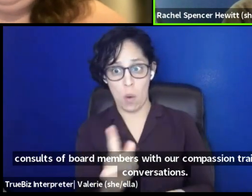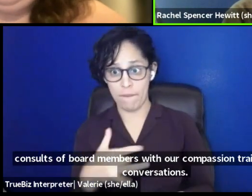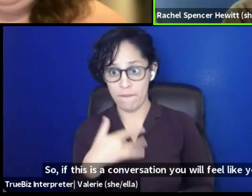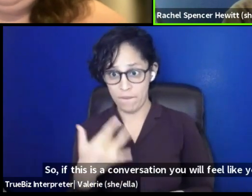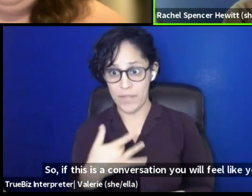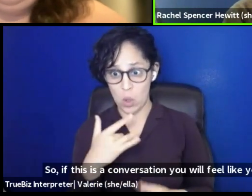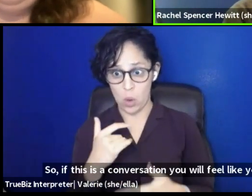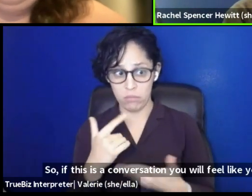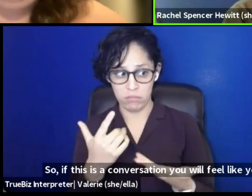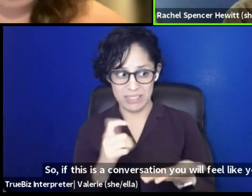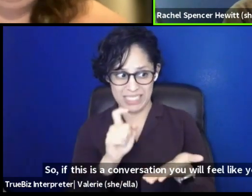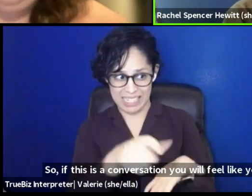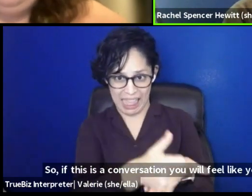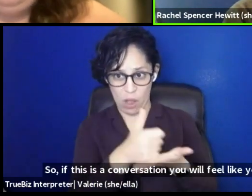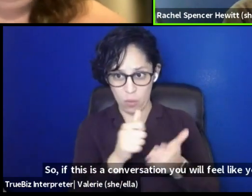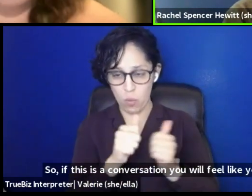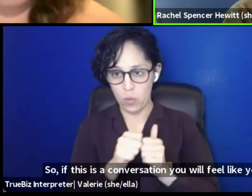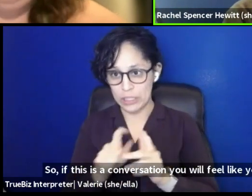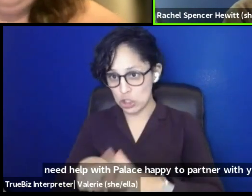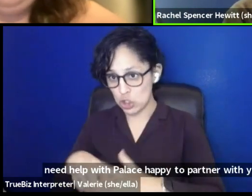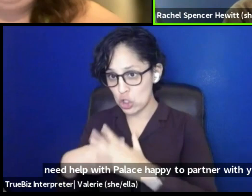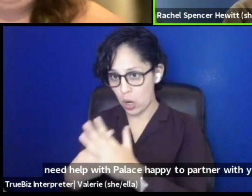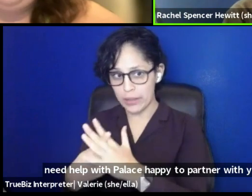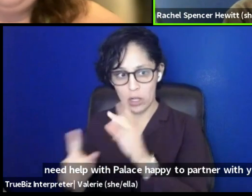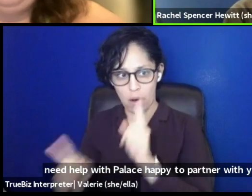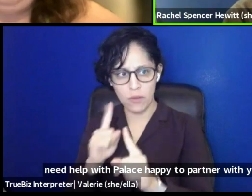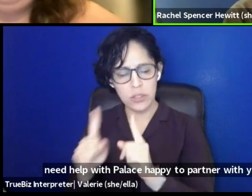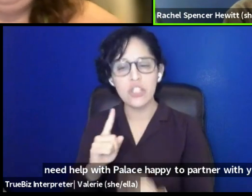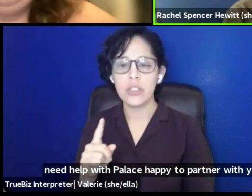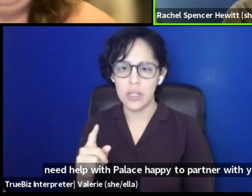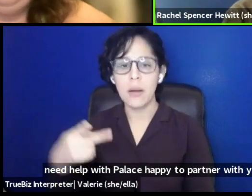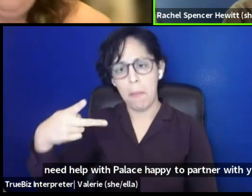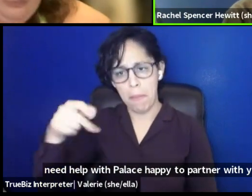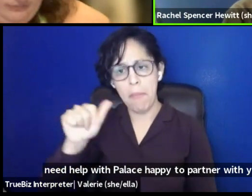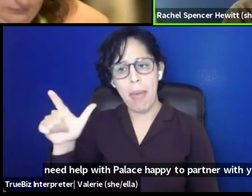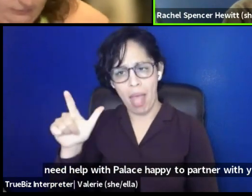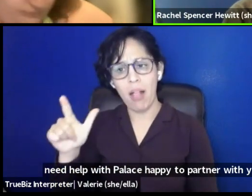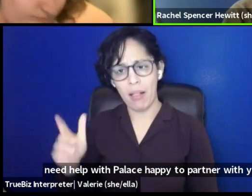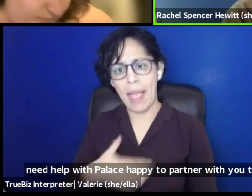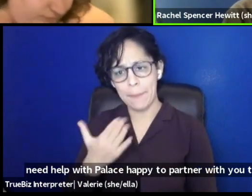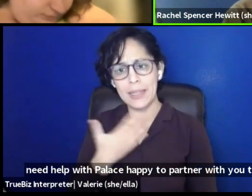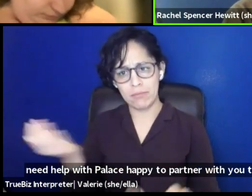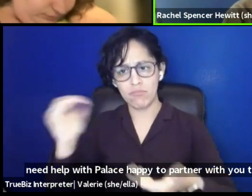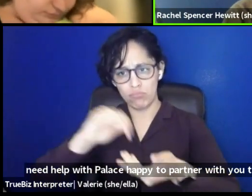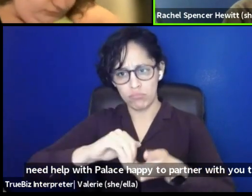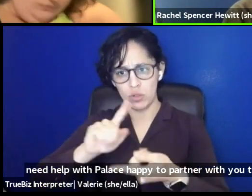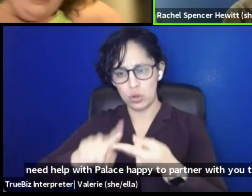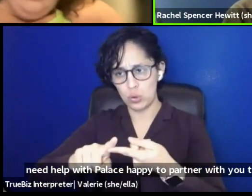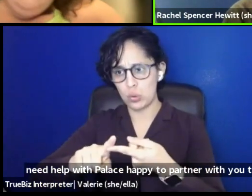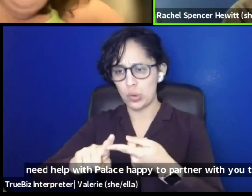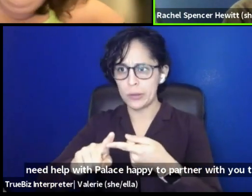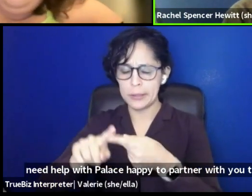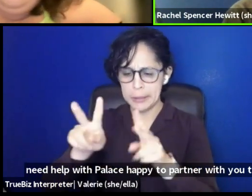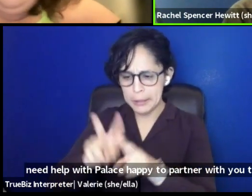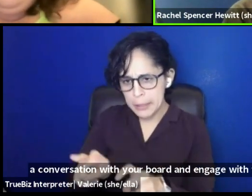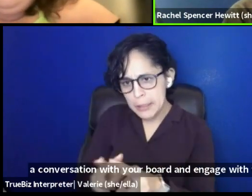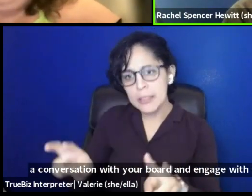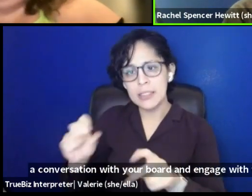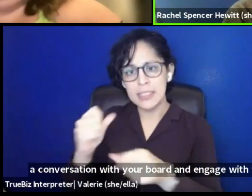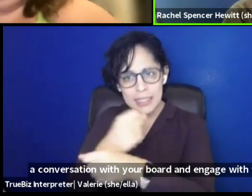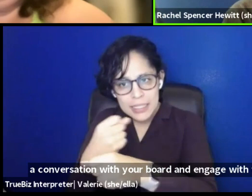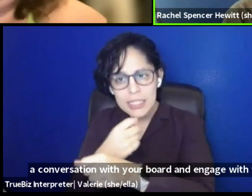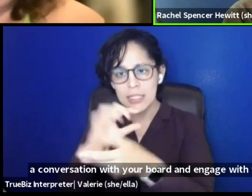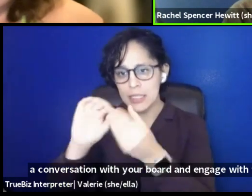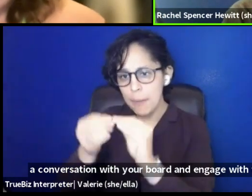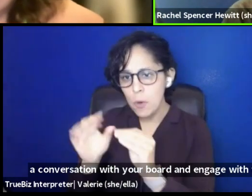help with, um, pal is happy to partner with you to have a conversation with your board, um, and engage with those statistics and, and, and help field